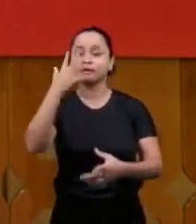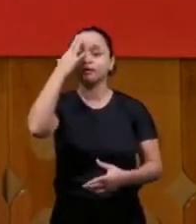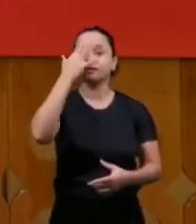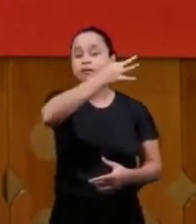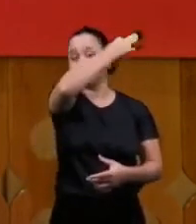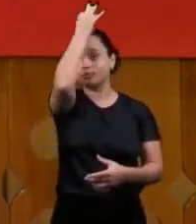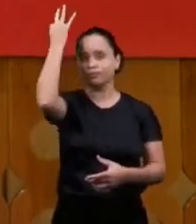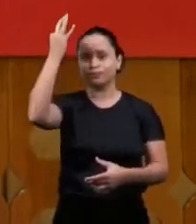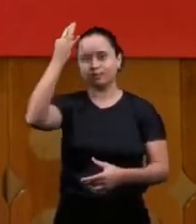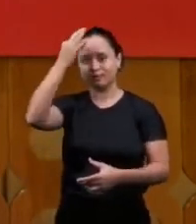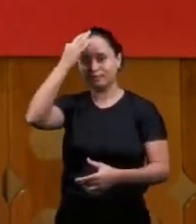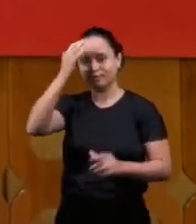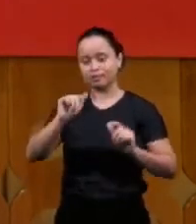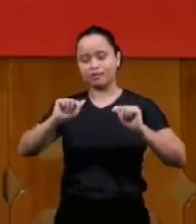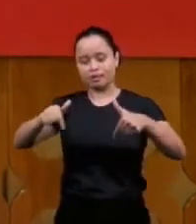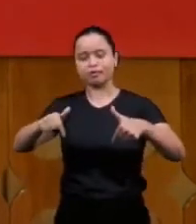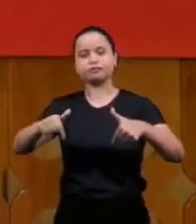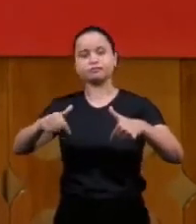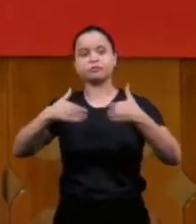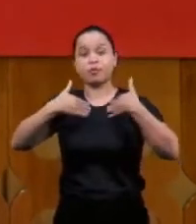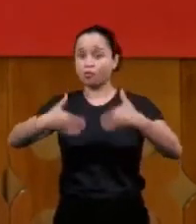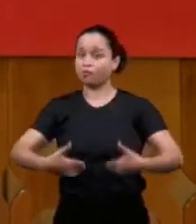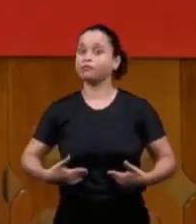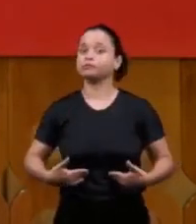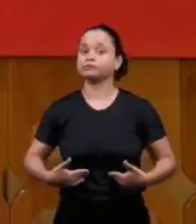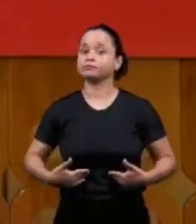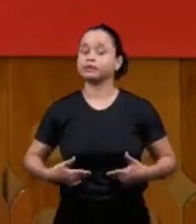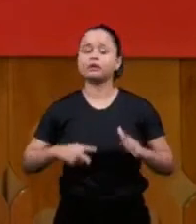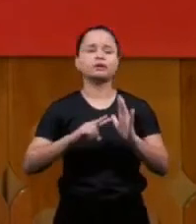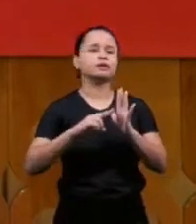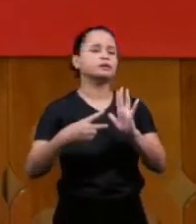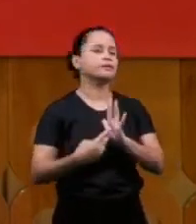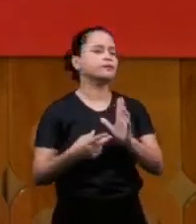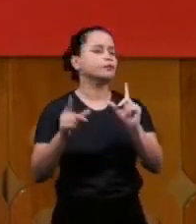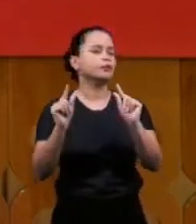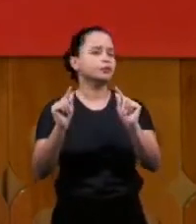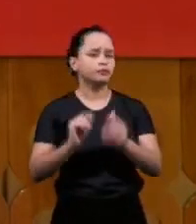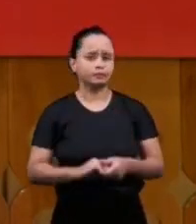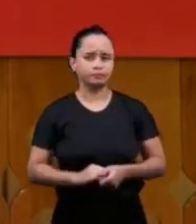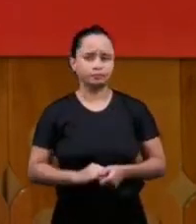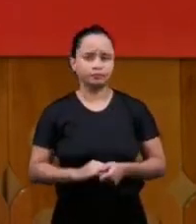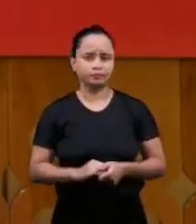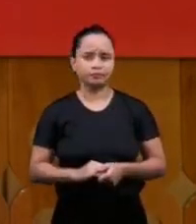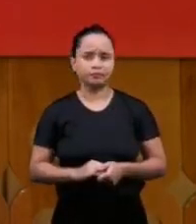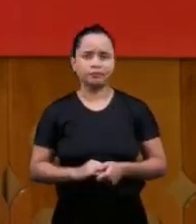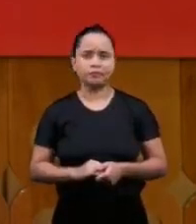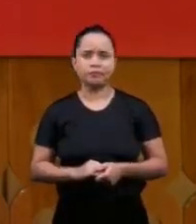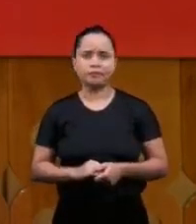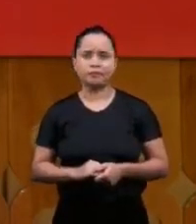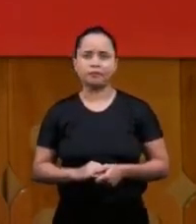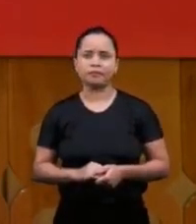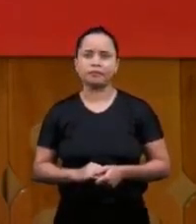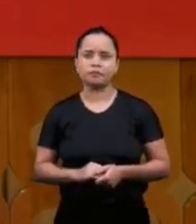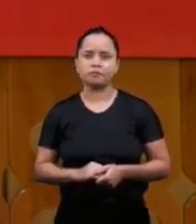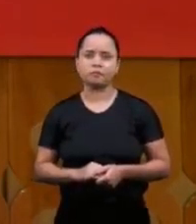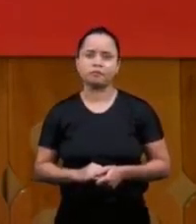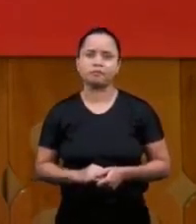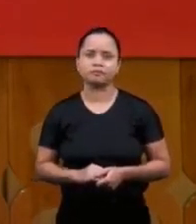body and what does this signify it doesn't depend on man himself